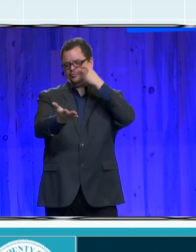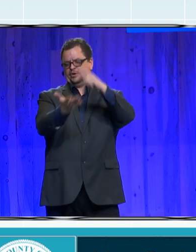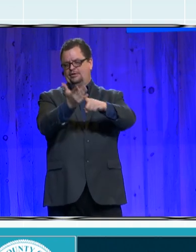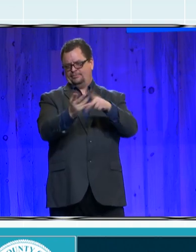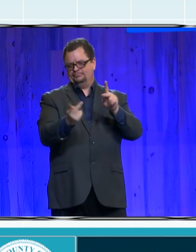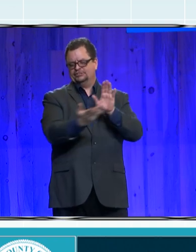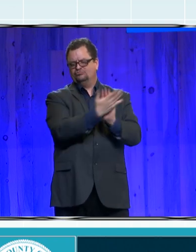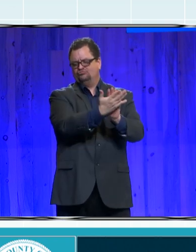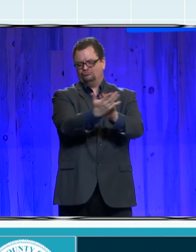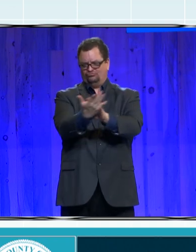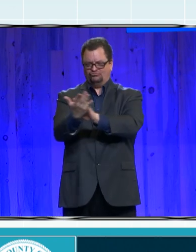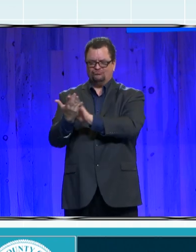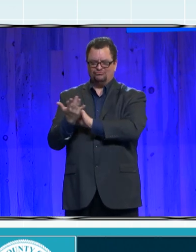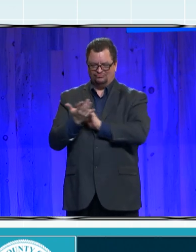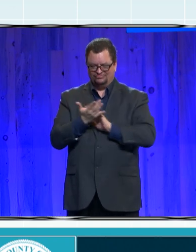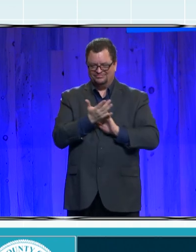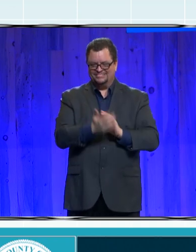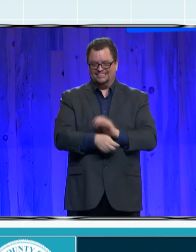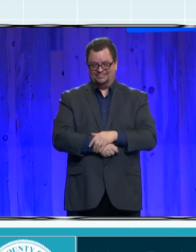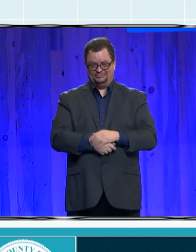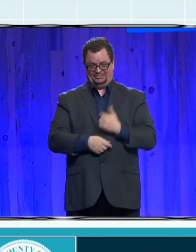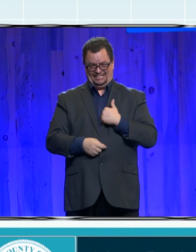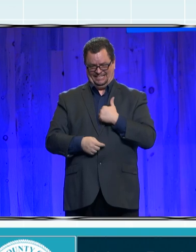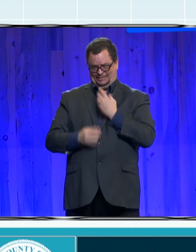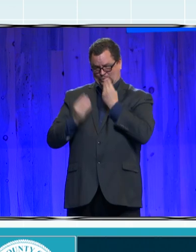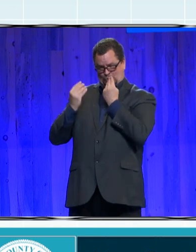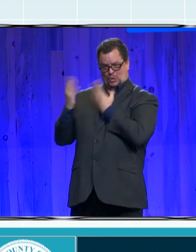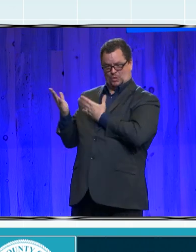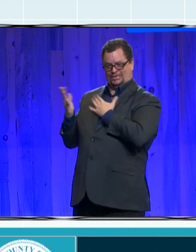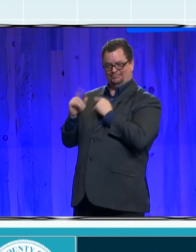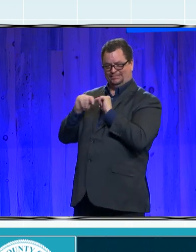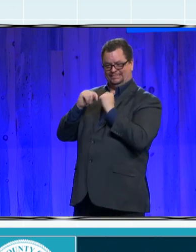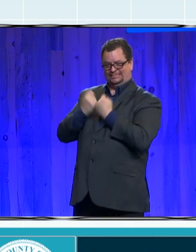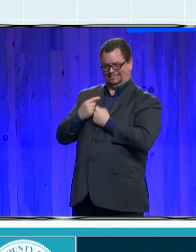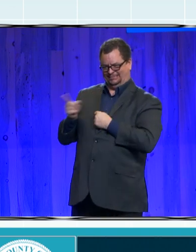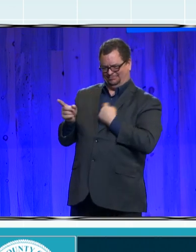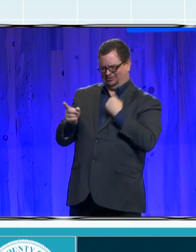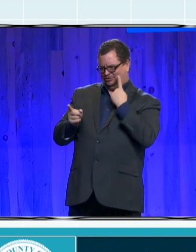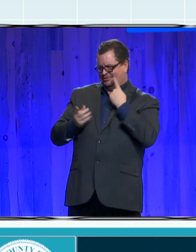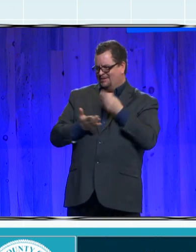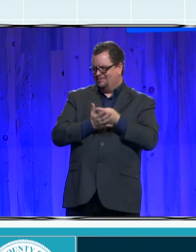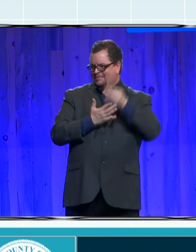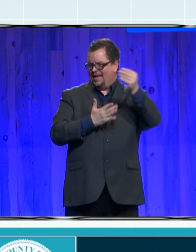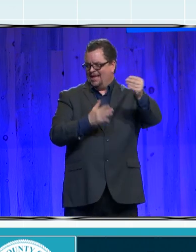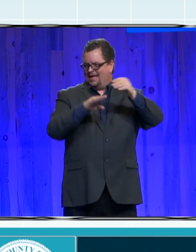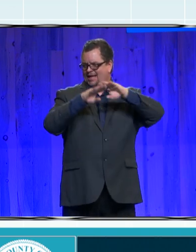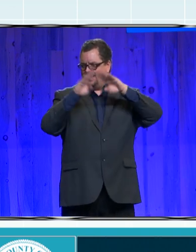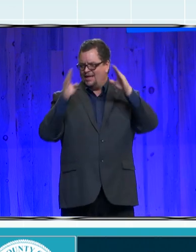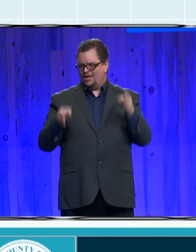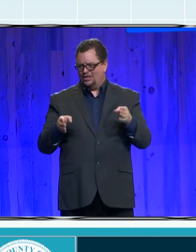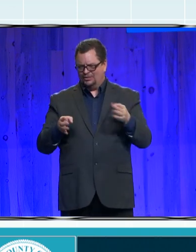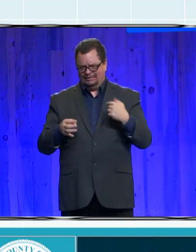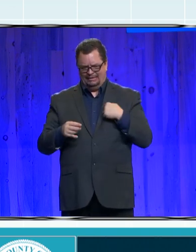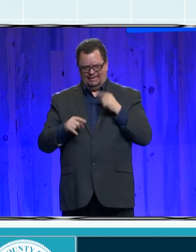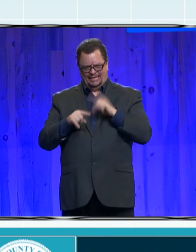I told the team, I just bought a house. You can't make me miss the assessor and the surveyor, please.